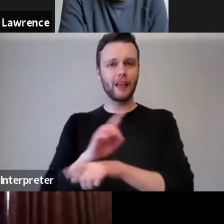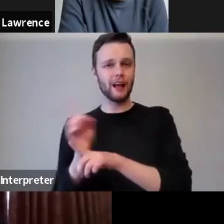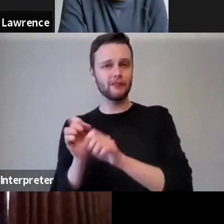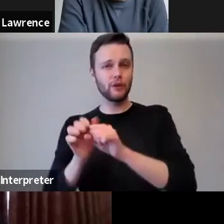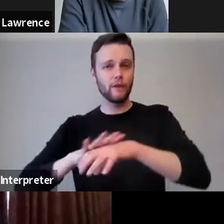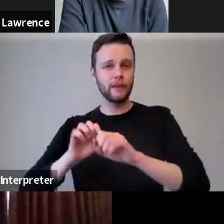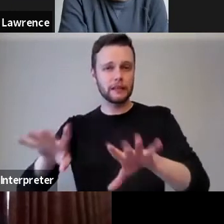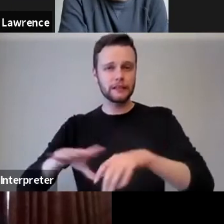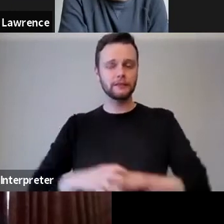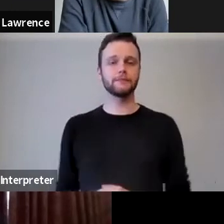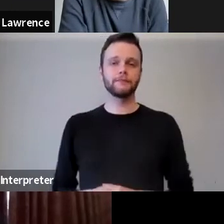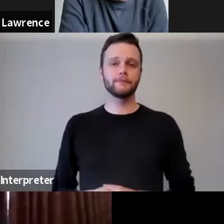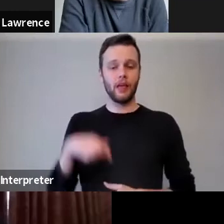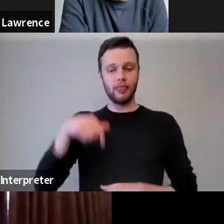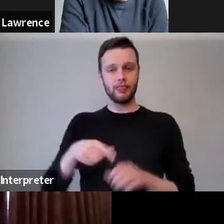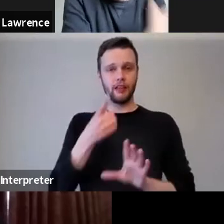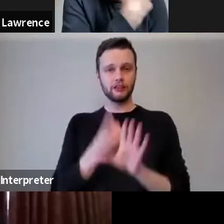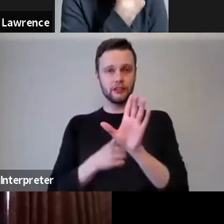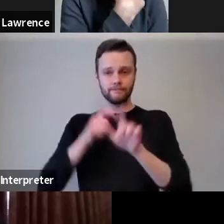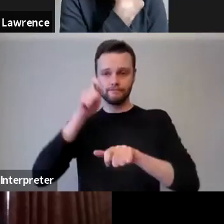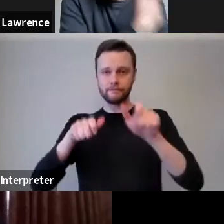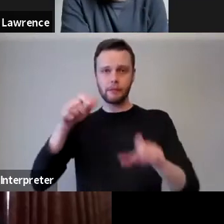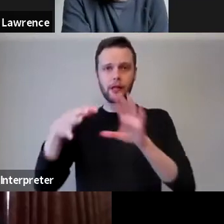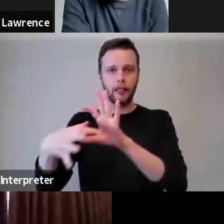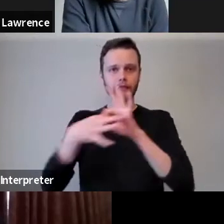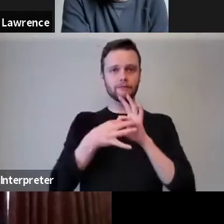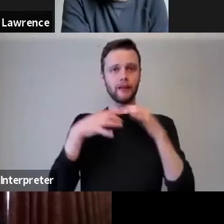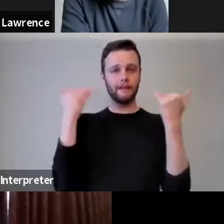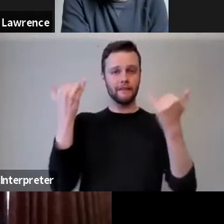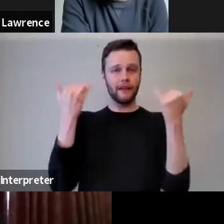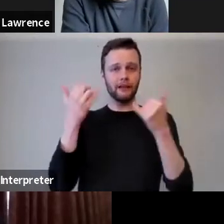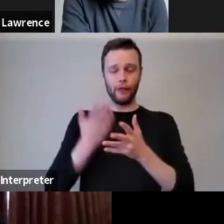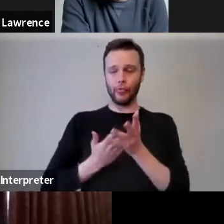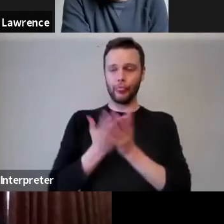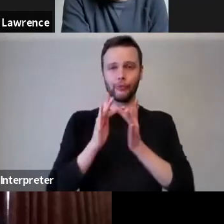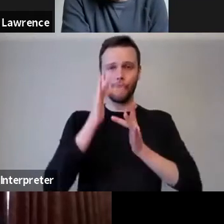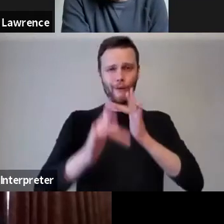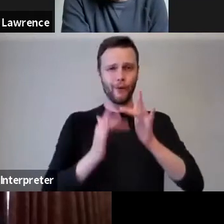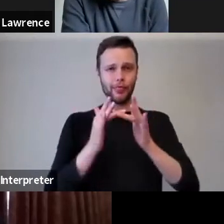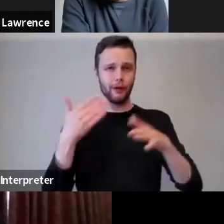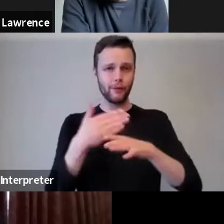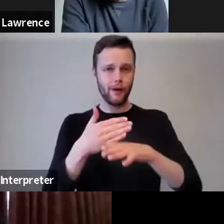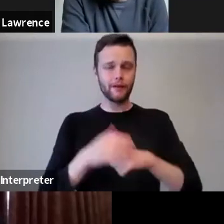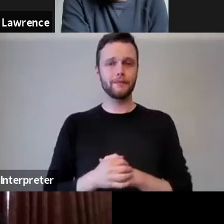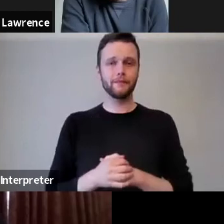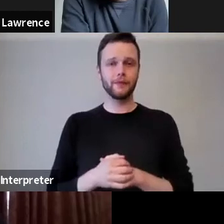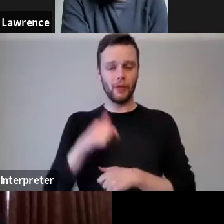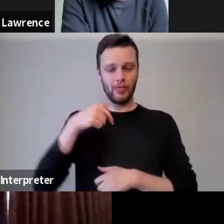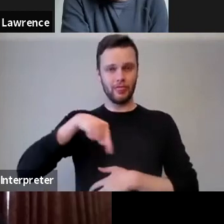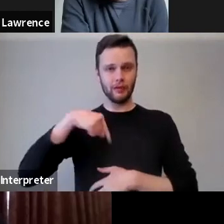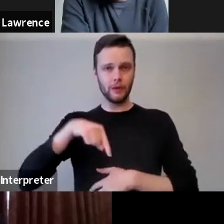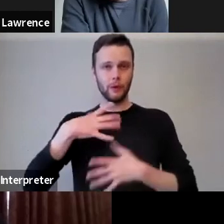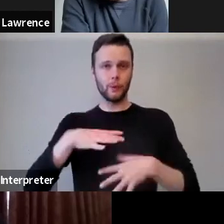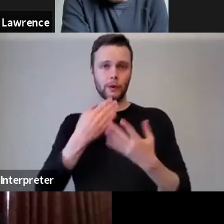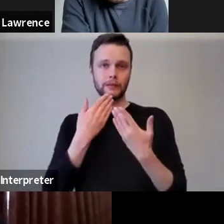year, people from around the world are engaging with the festivals in a different way through an impressive range of online work and this week I want to pay a special tribute